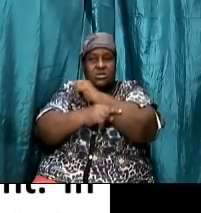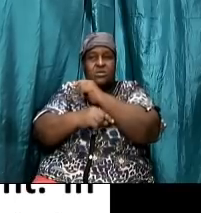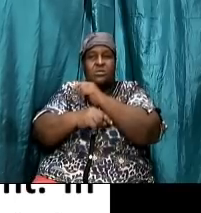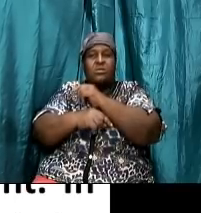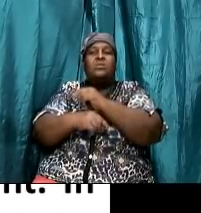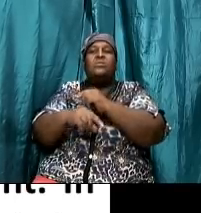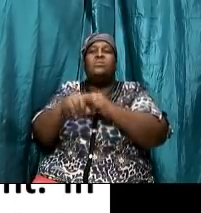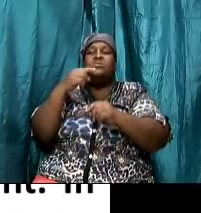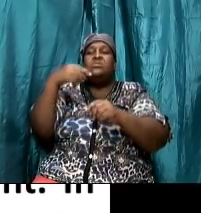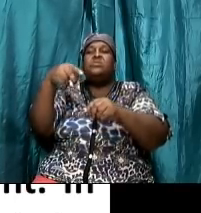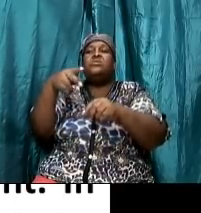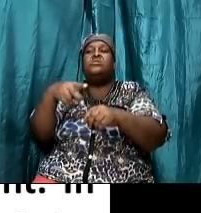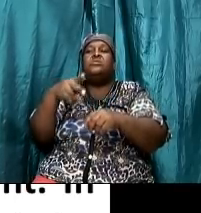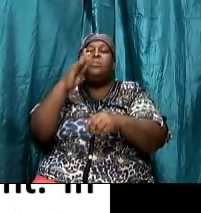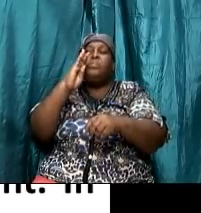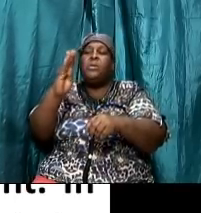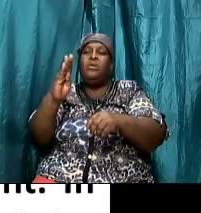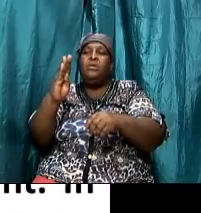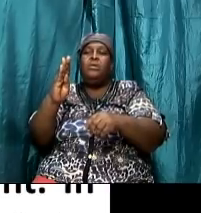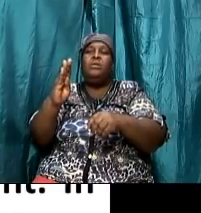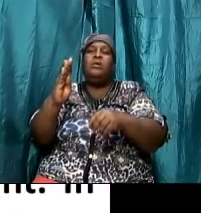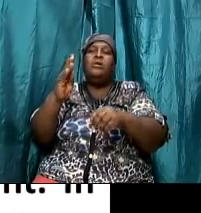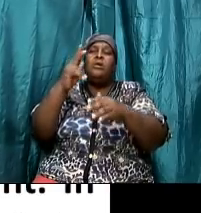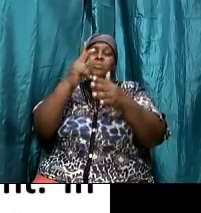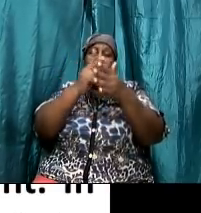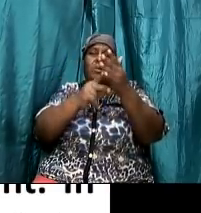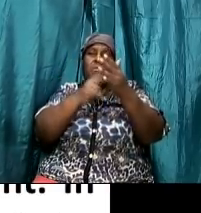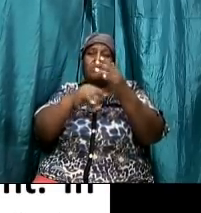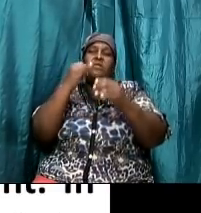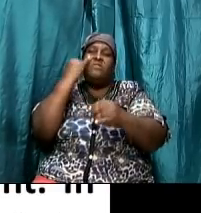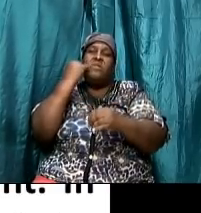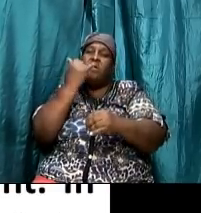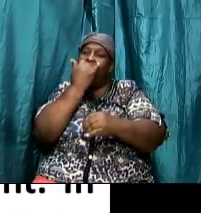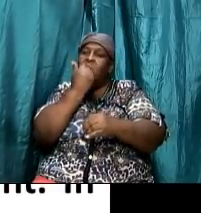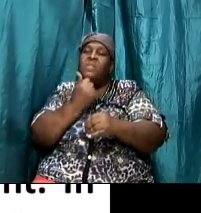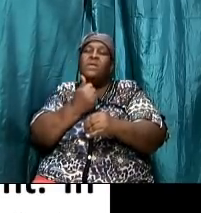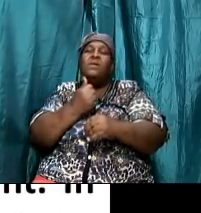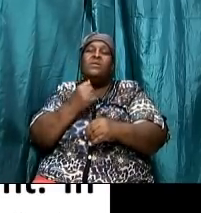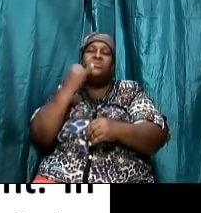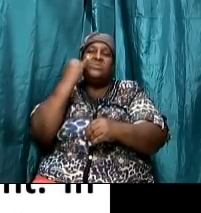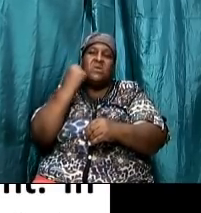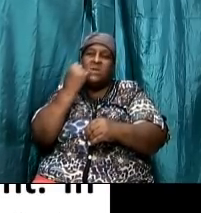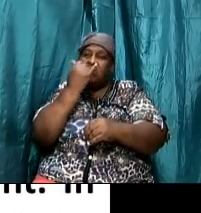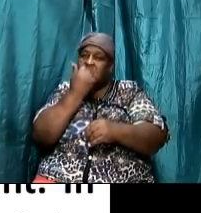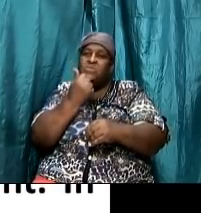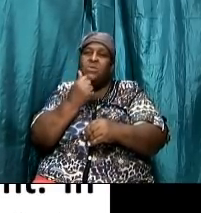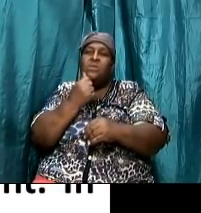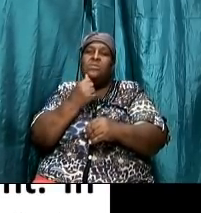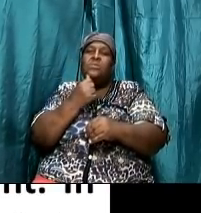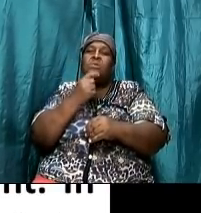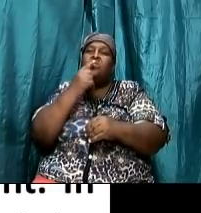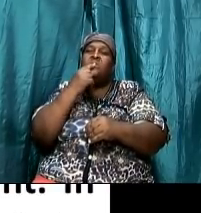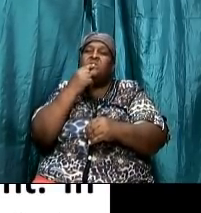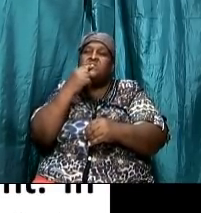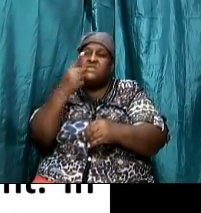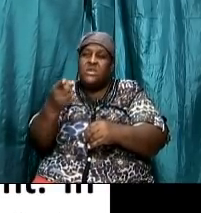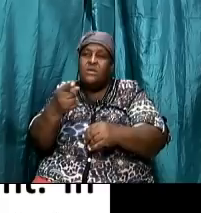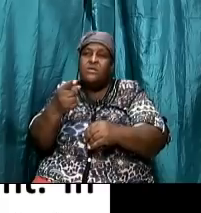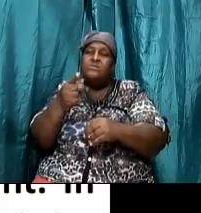of israel and it was israel that was required to keep the sabbath let me say that again